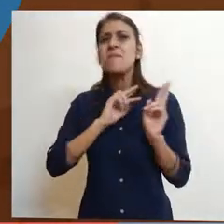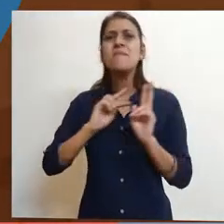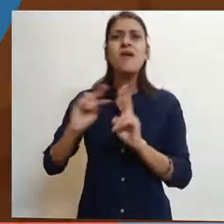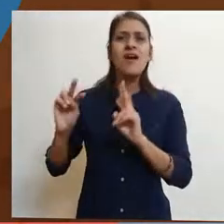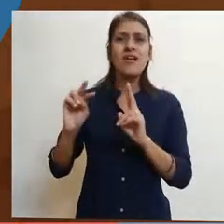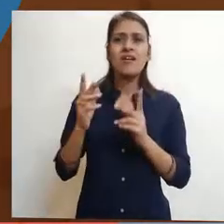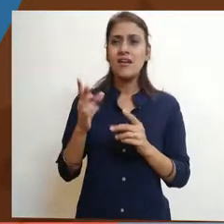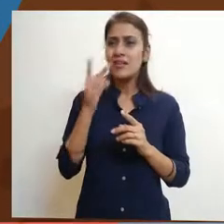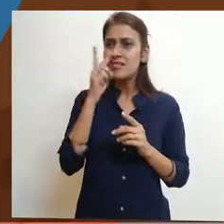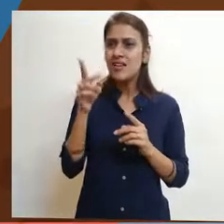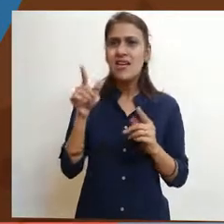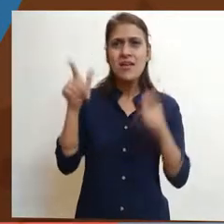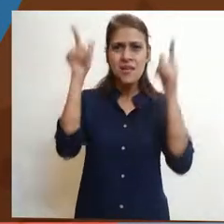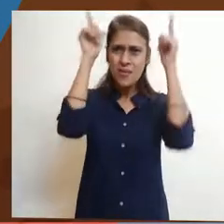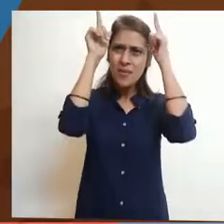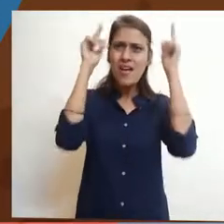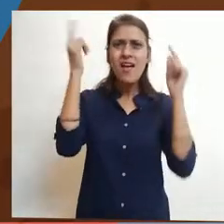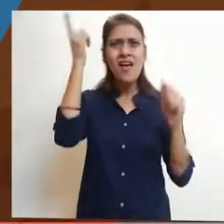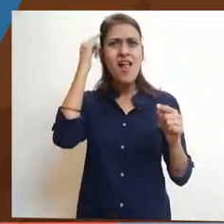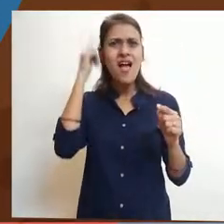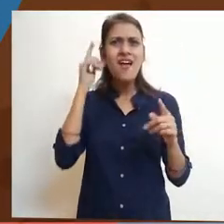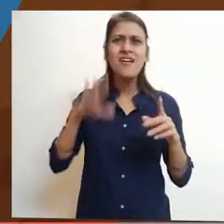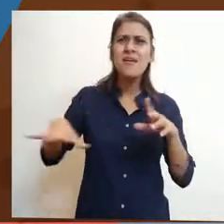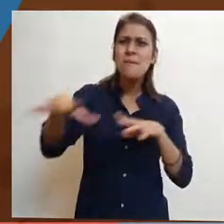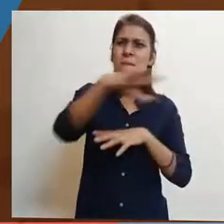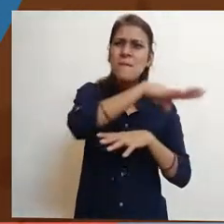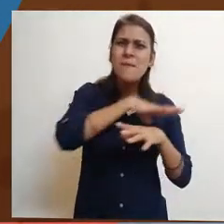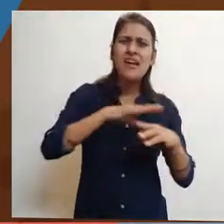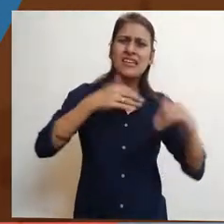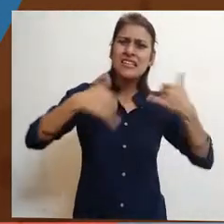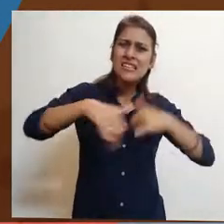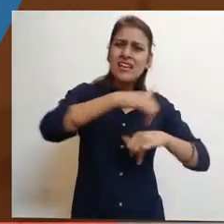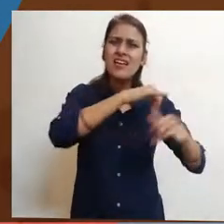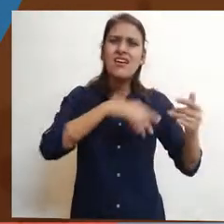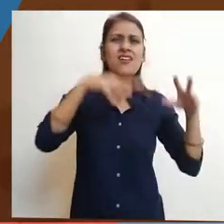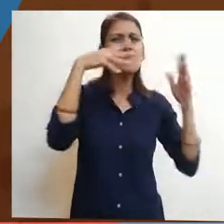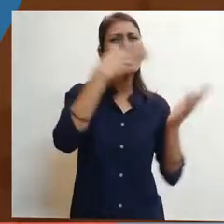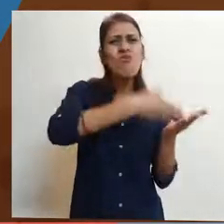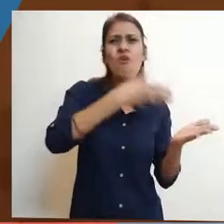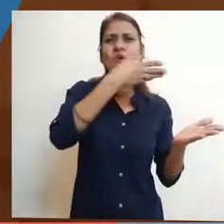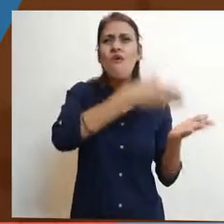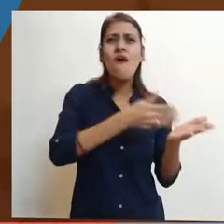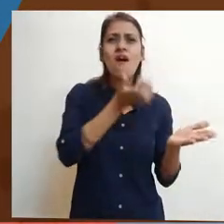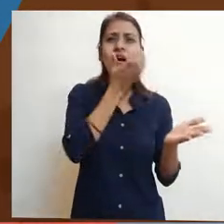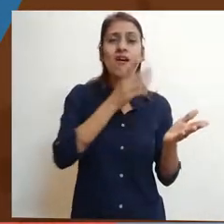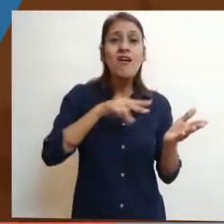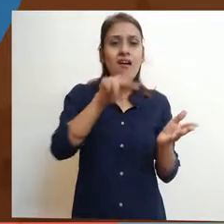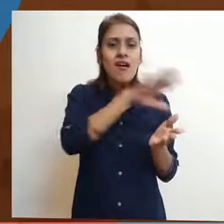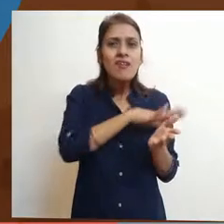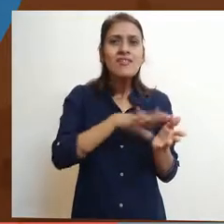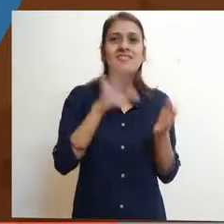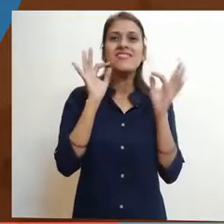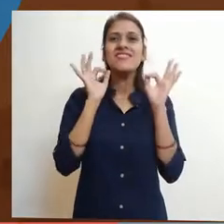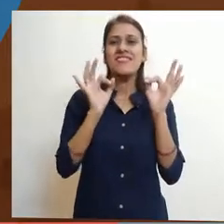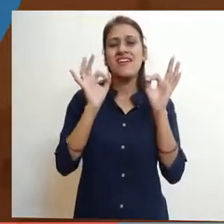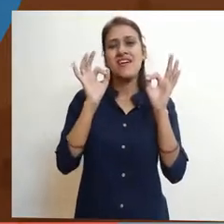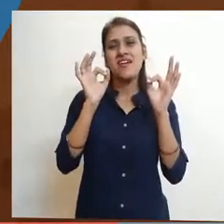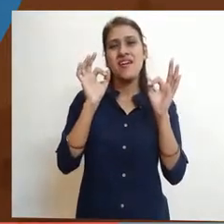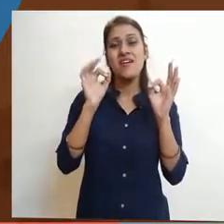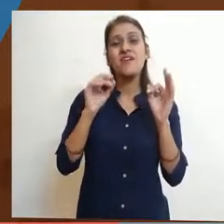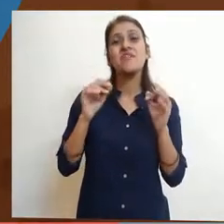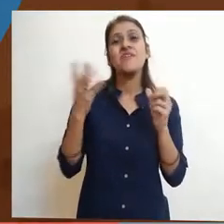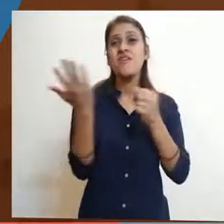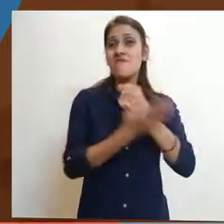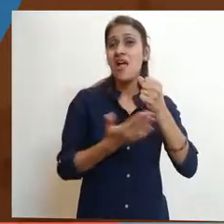Forgetting all tiredness, he raced home and brought out his pickaxe and spade. And soon, the buffalo's picnic